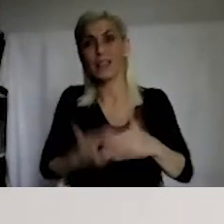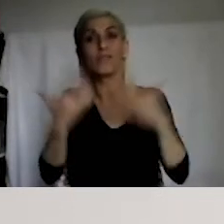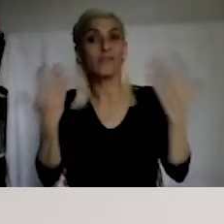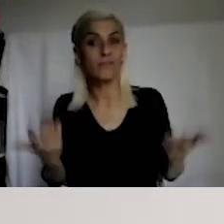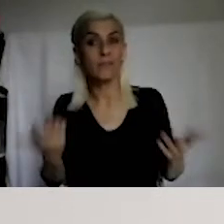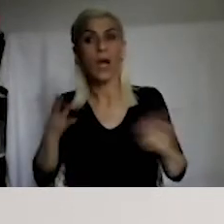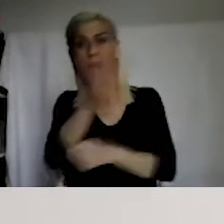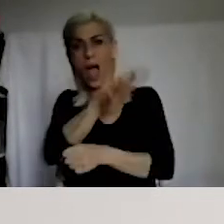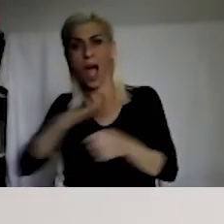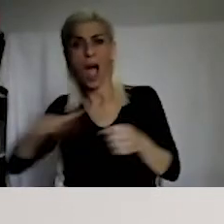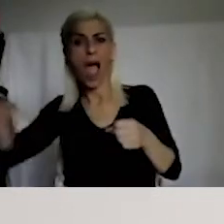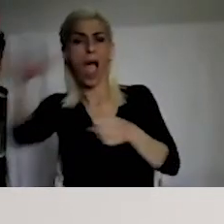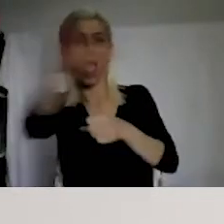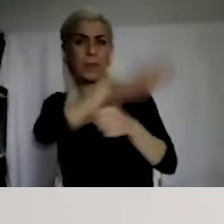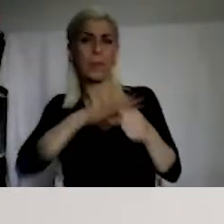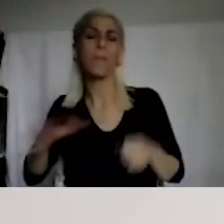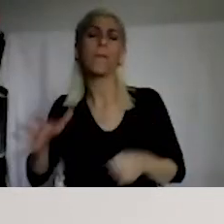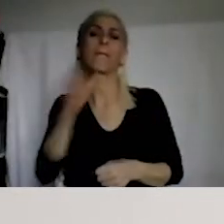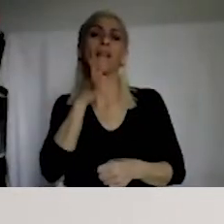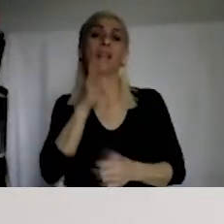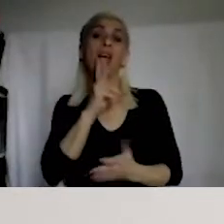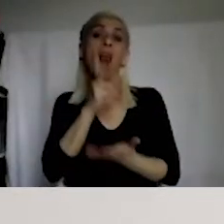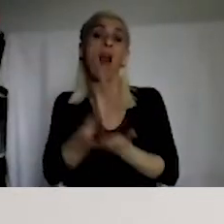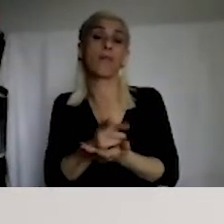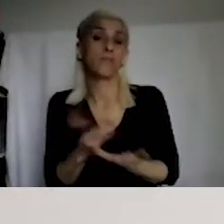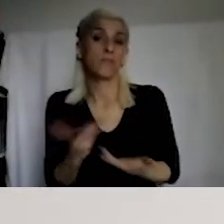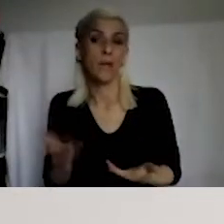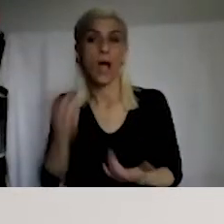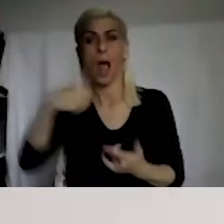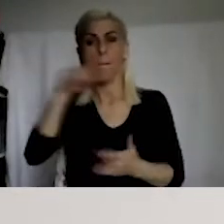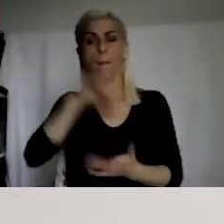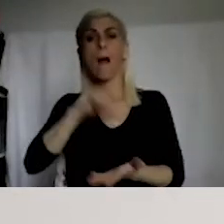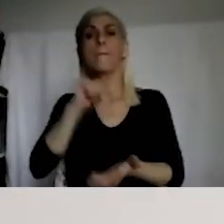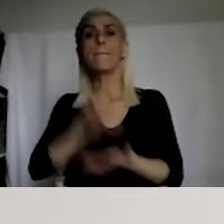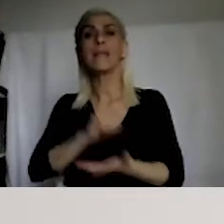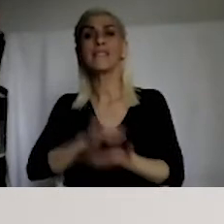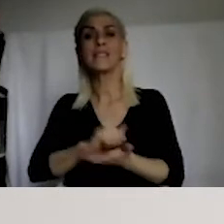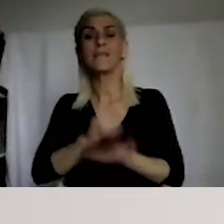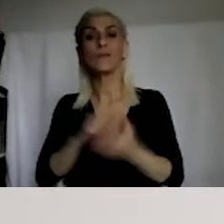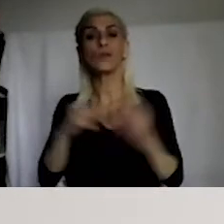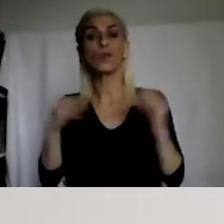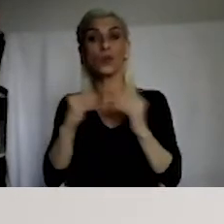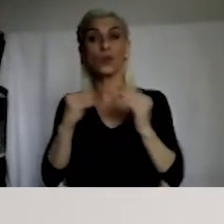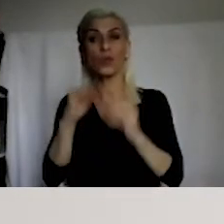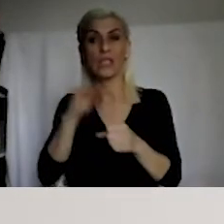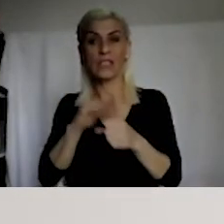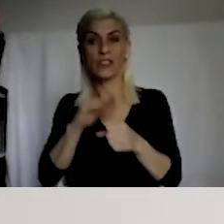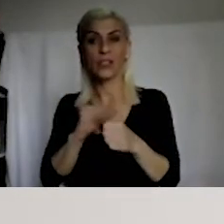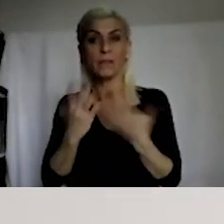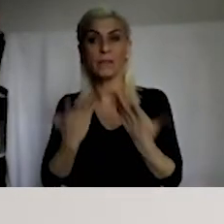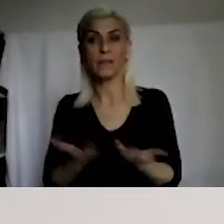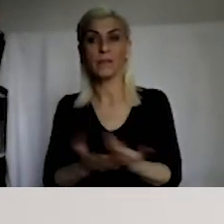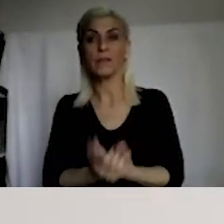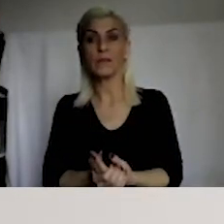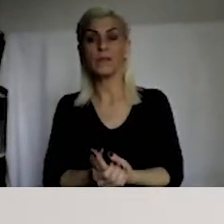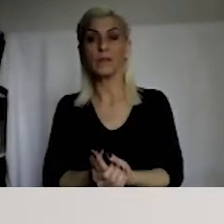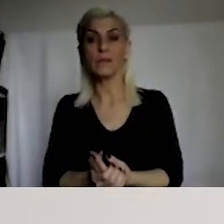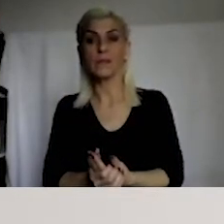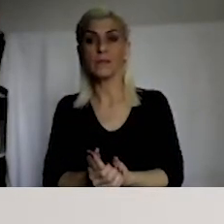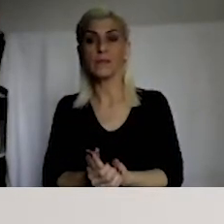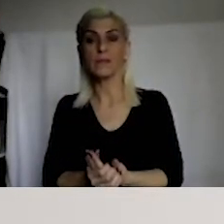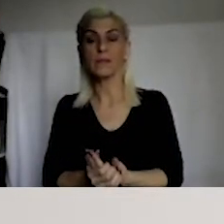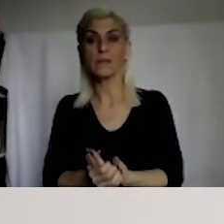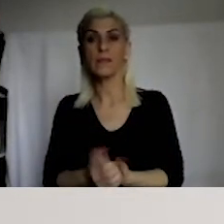Well, most of you should know about famous rulings, hand-de-side ruling.